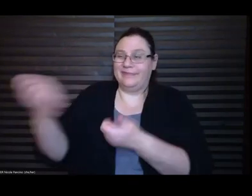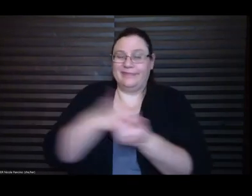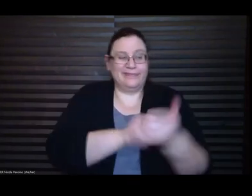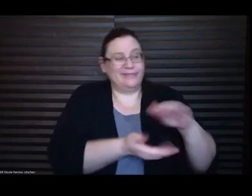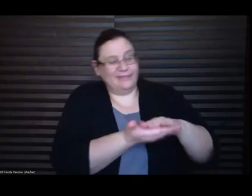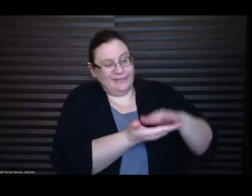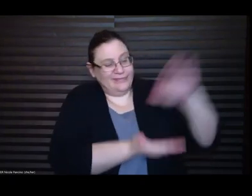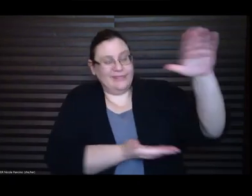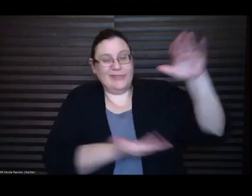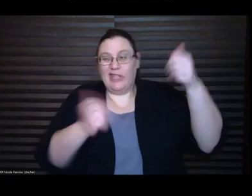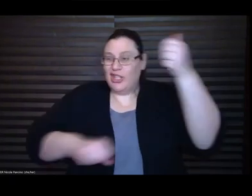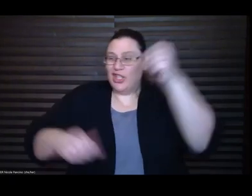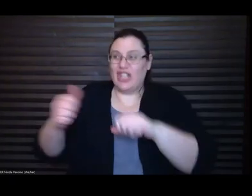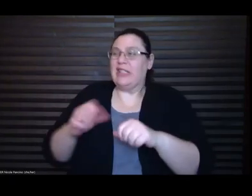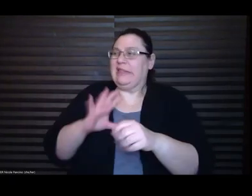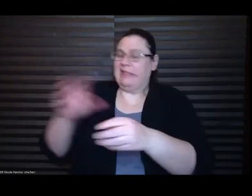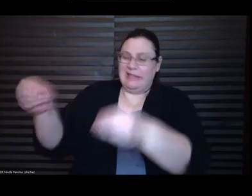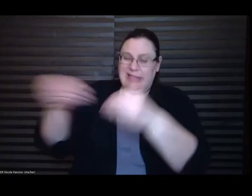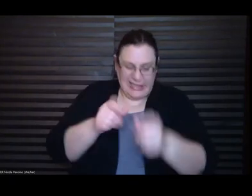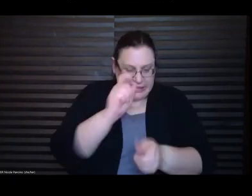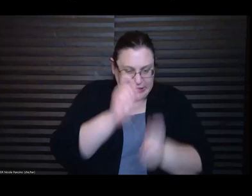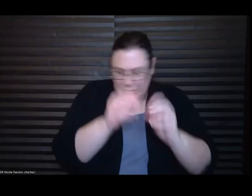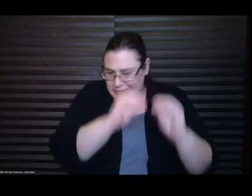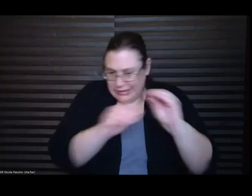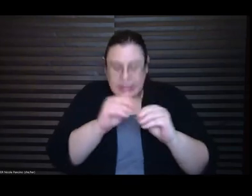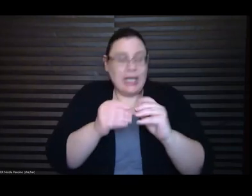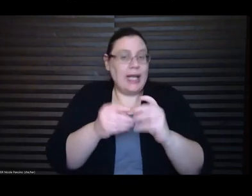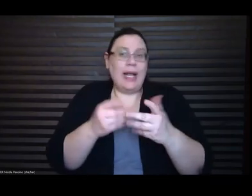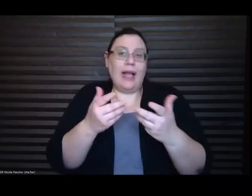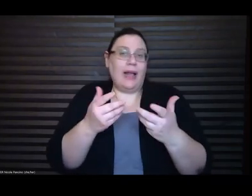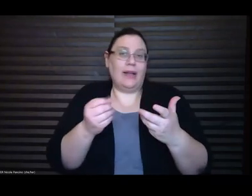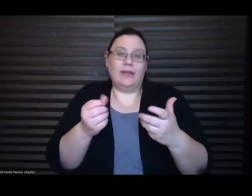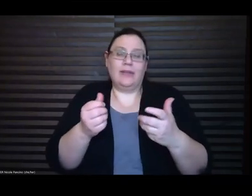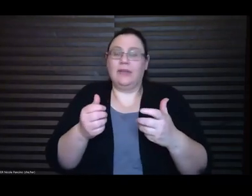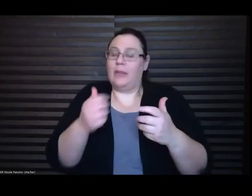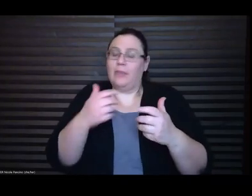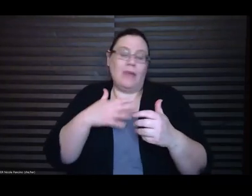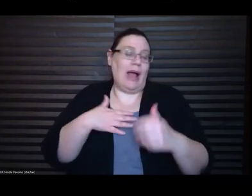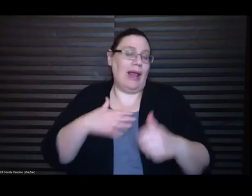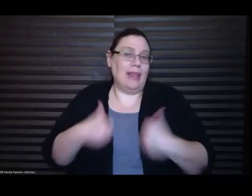revision with publishing